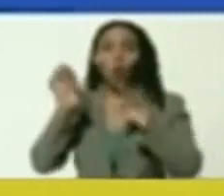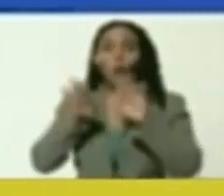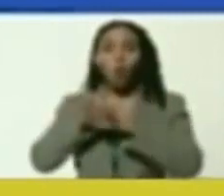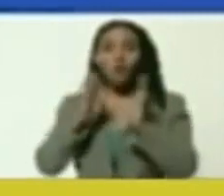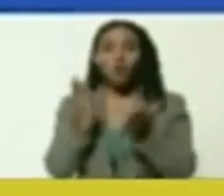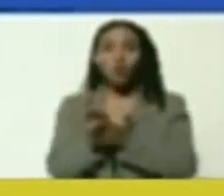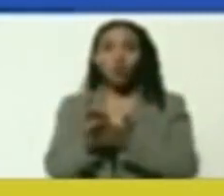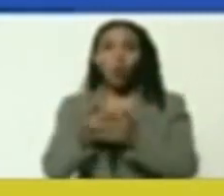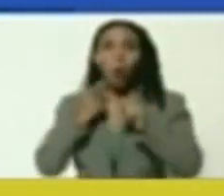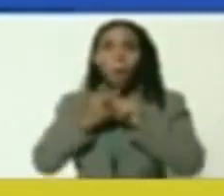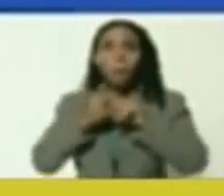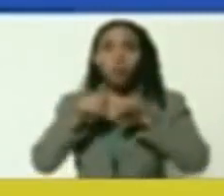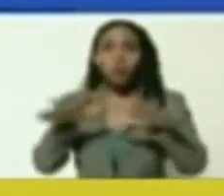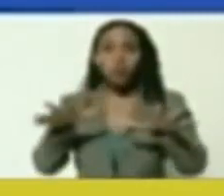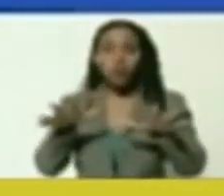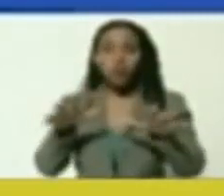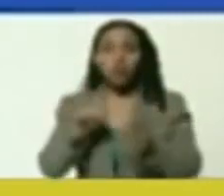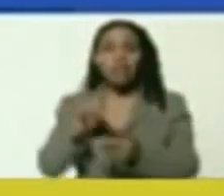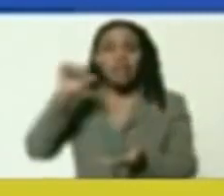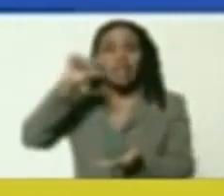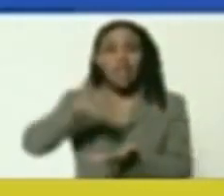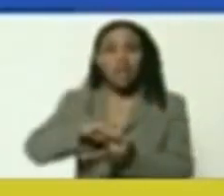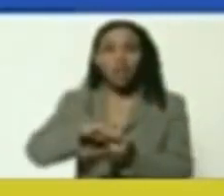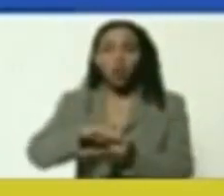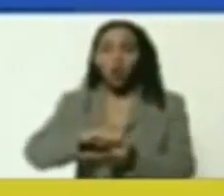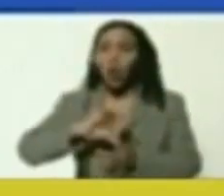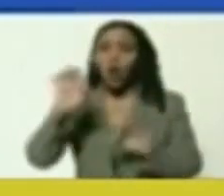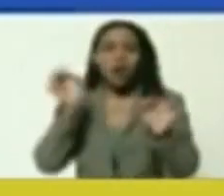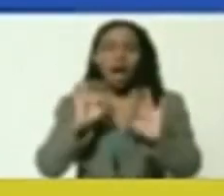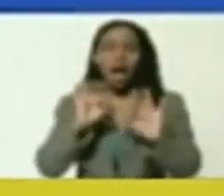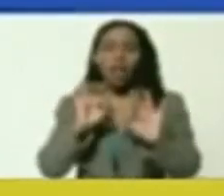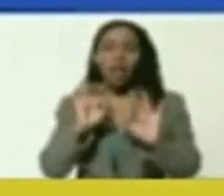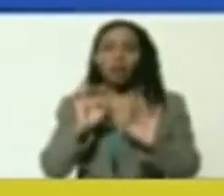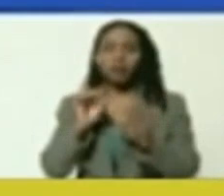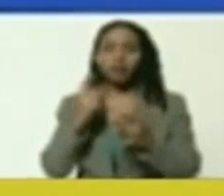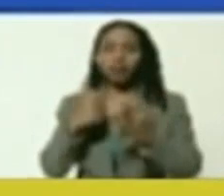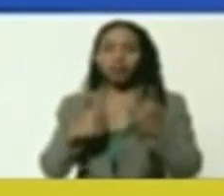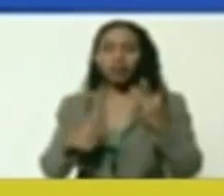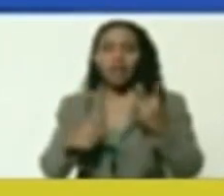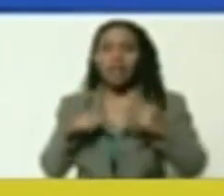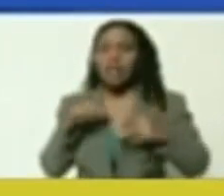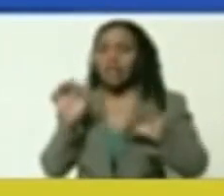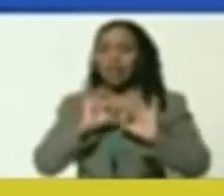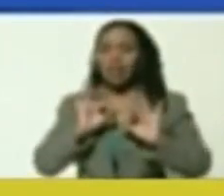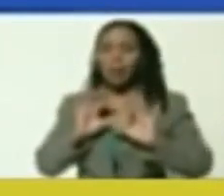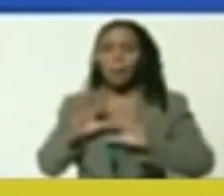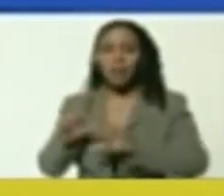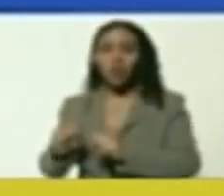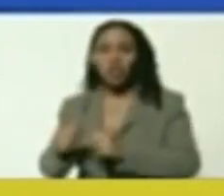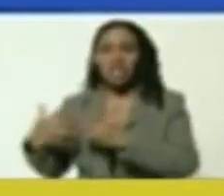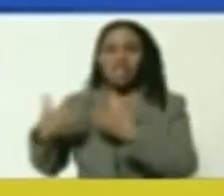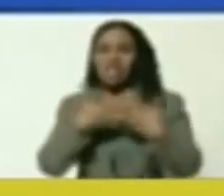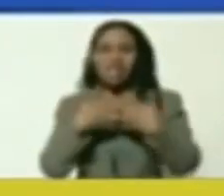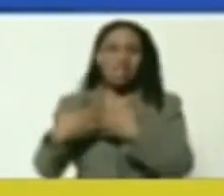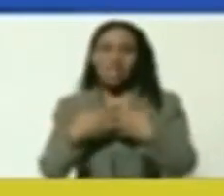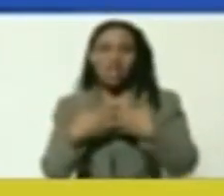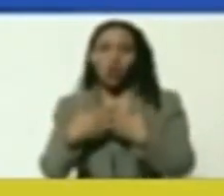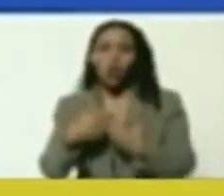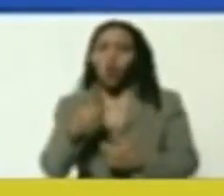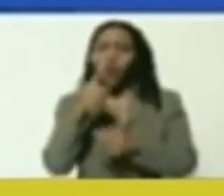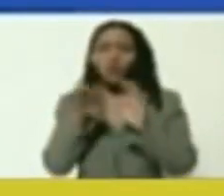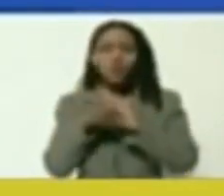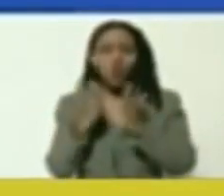that joins that concept, of the need to build a world without imperialism, without